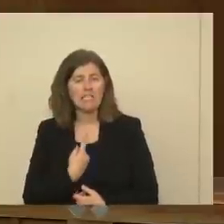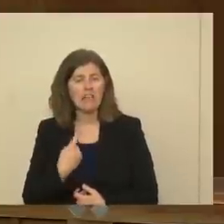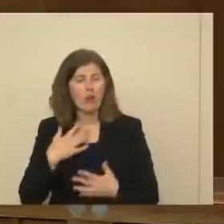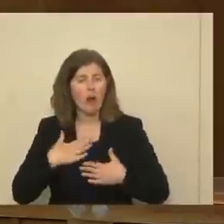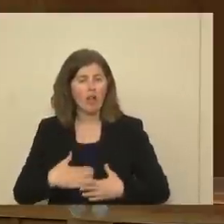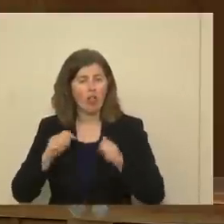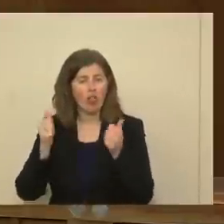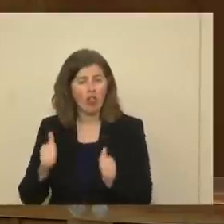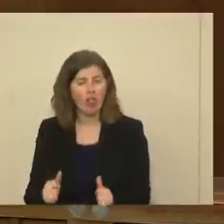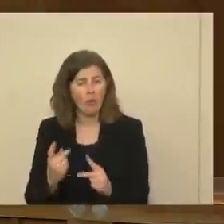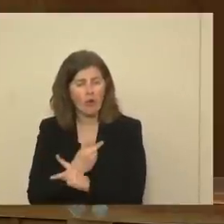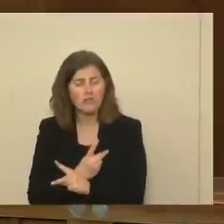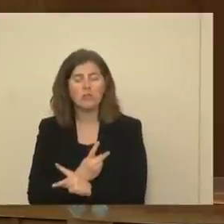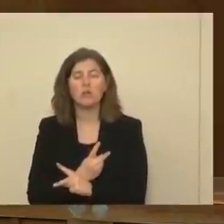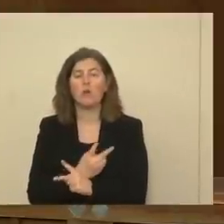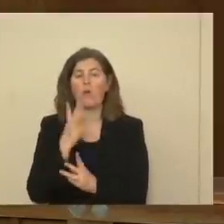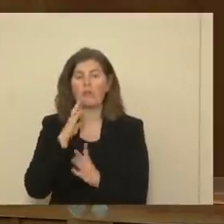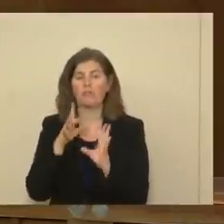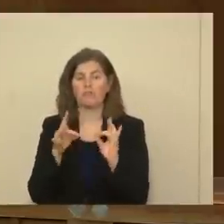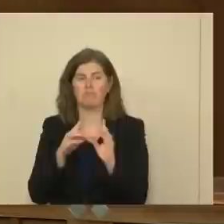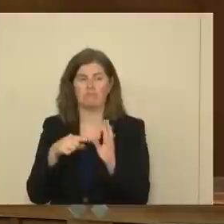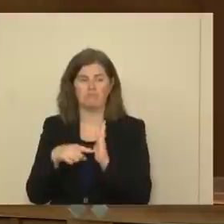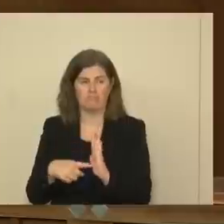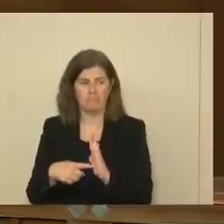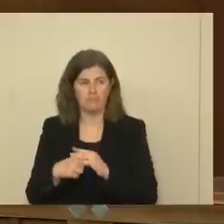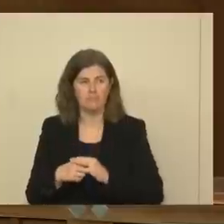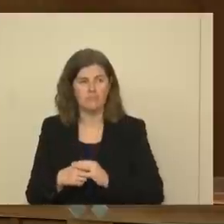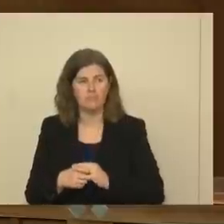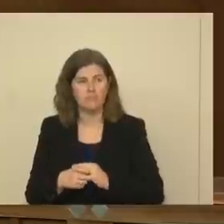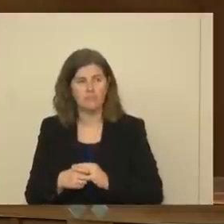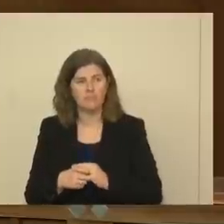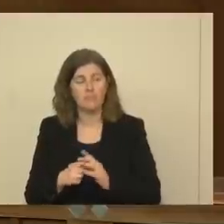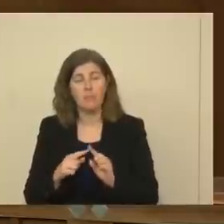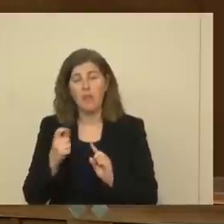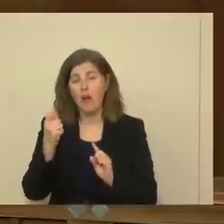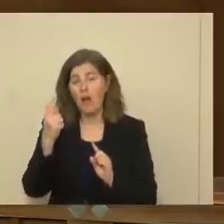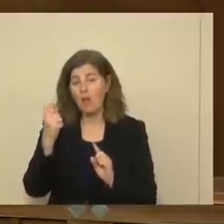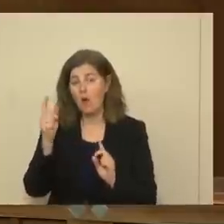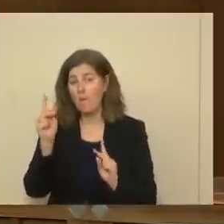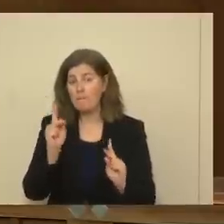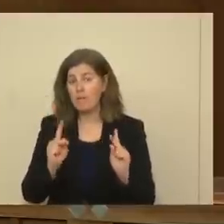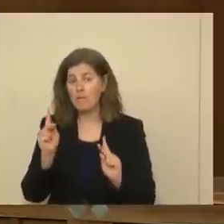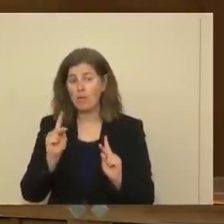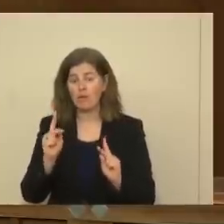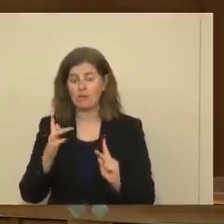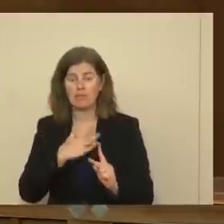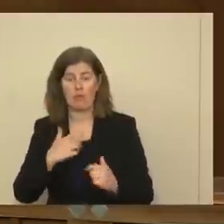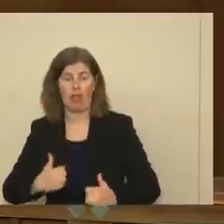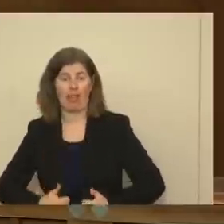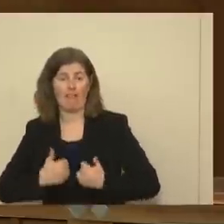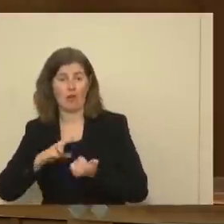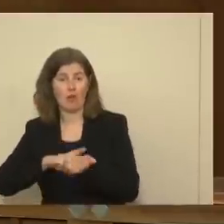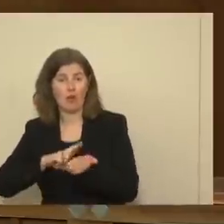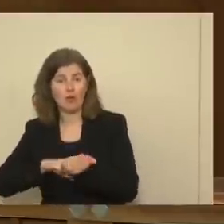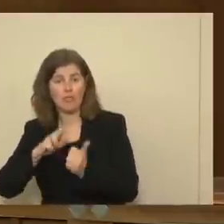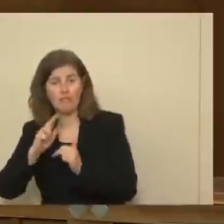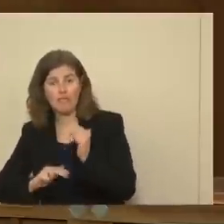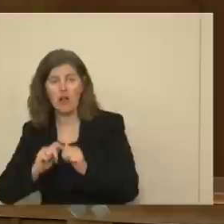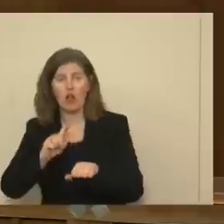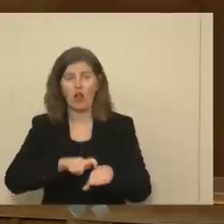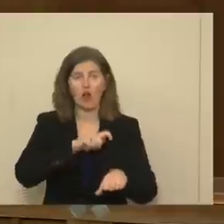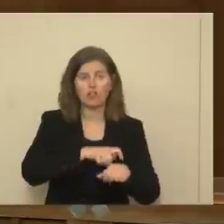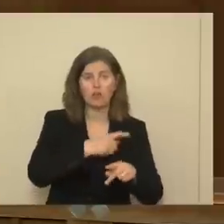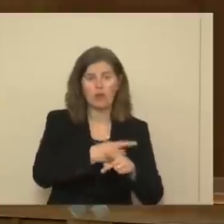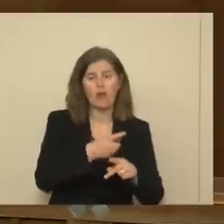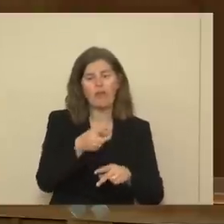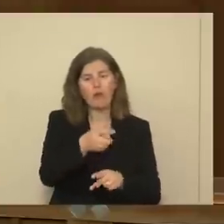One point I do want to make is that although people are living in nursing facilities and long-term care facilities and they've got